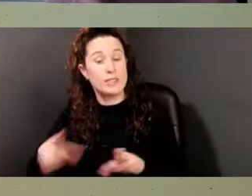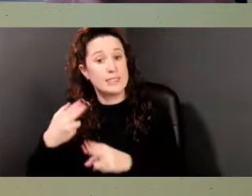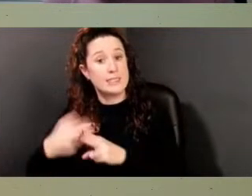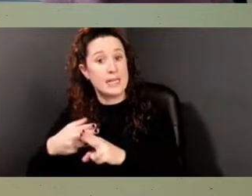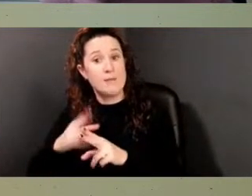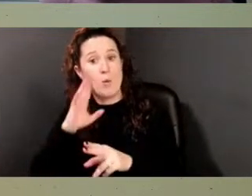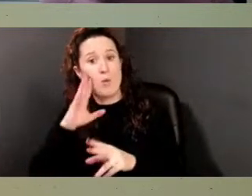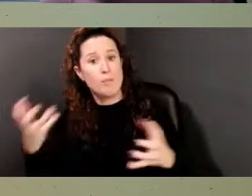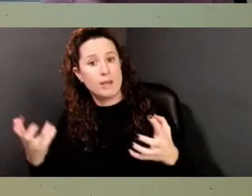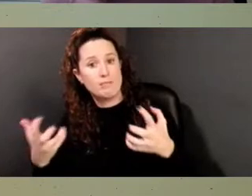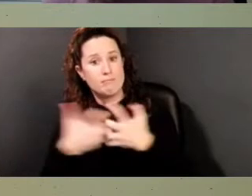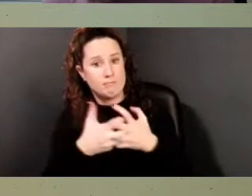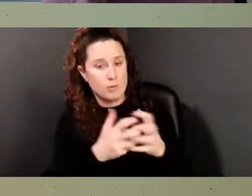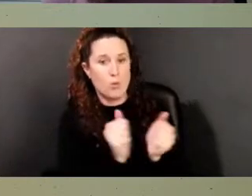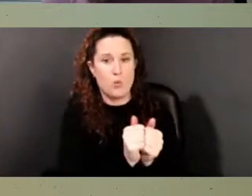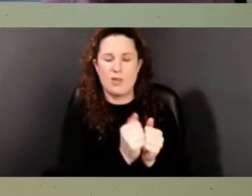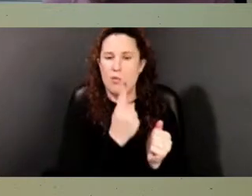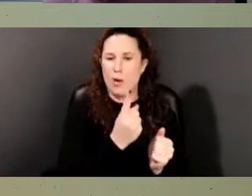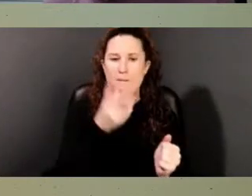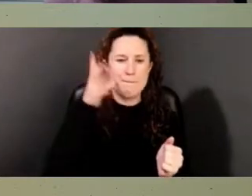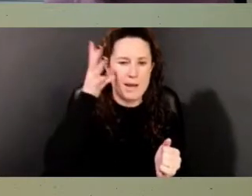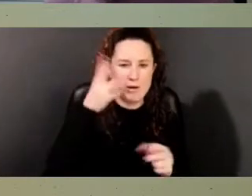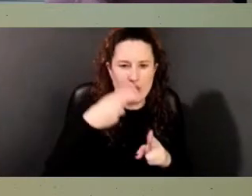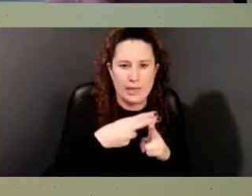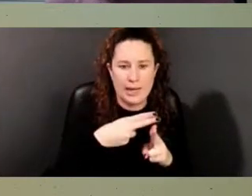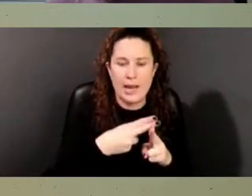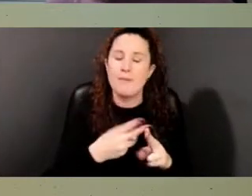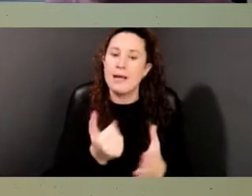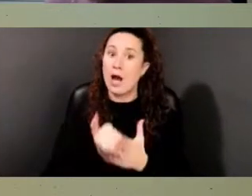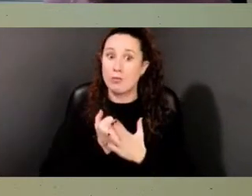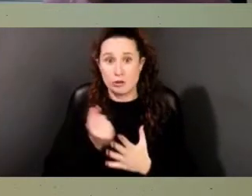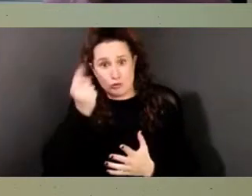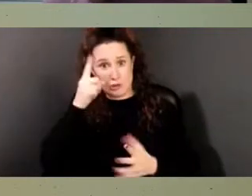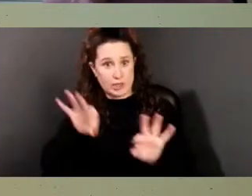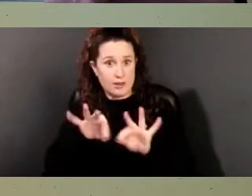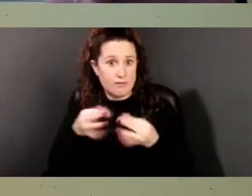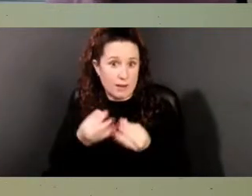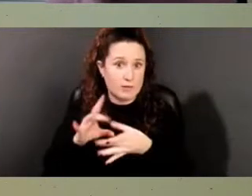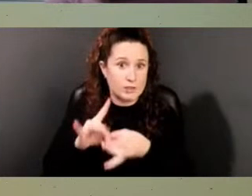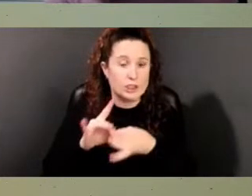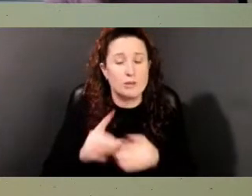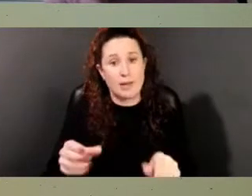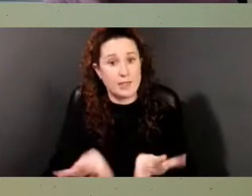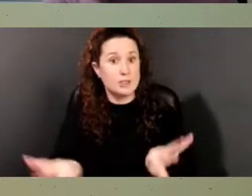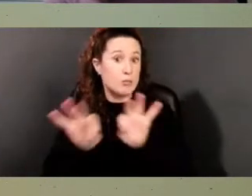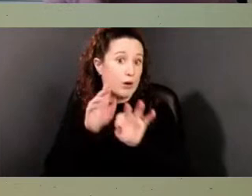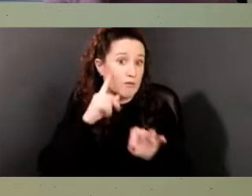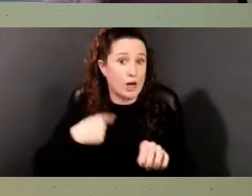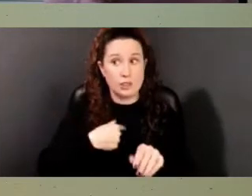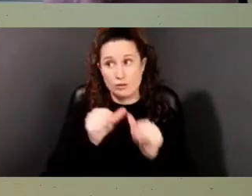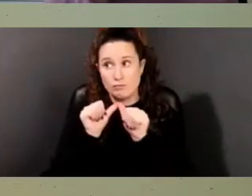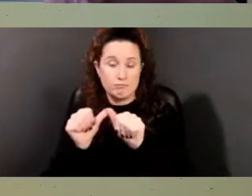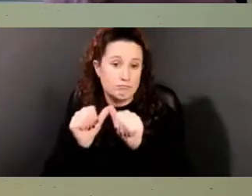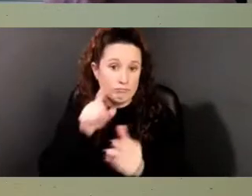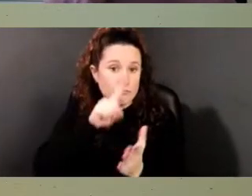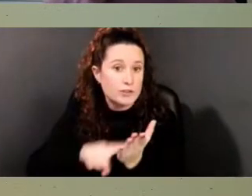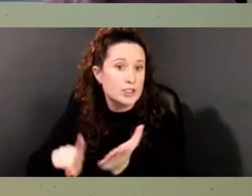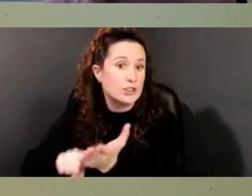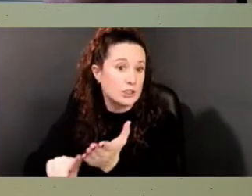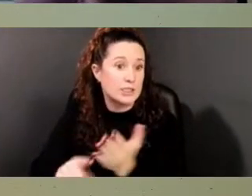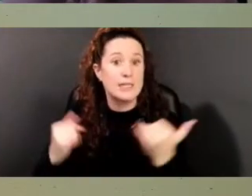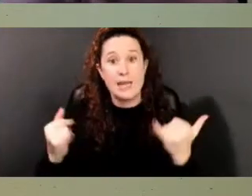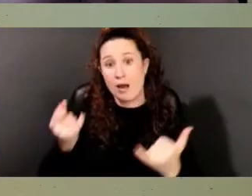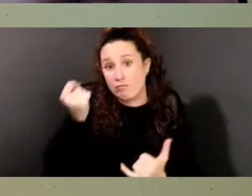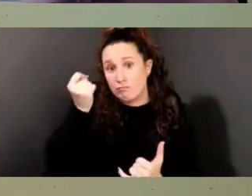And that showed us familial connections and is important to our ongoing research. Now, like Gloria, I do have to